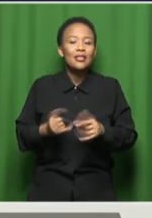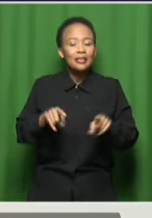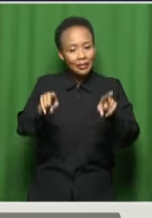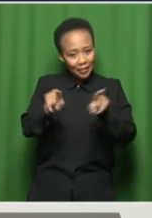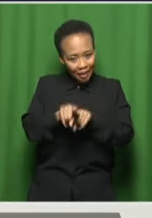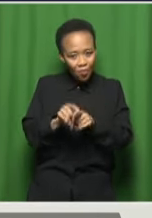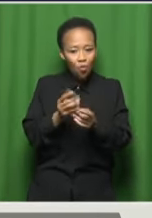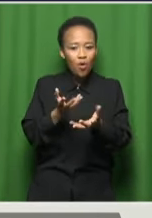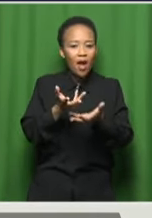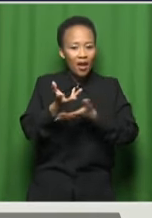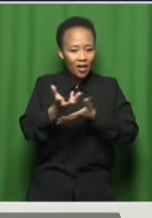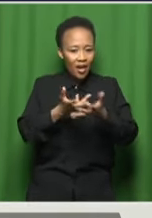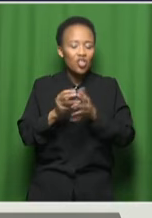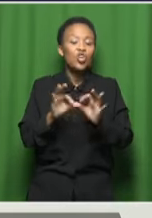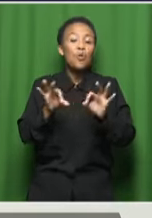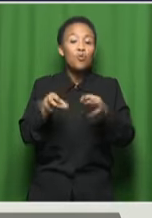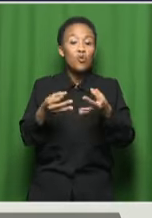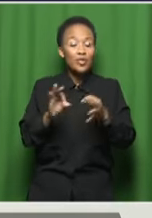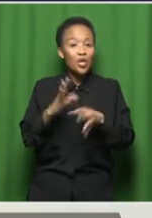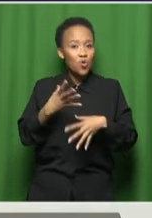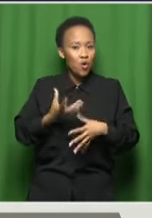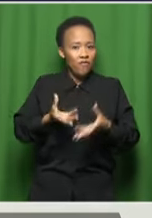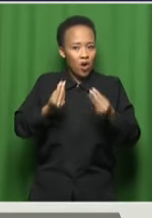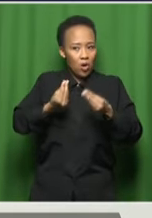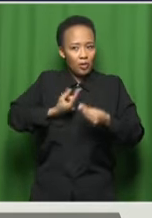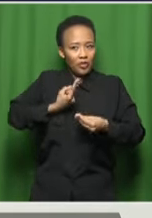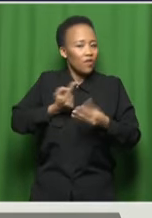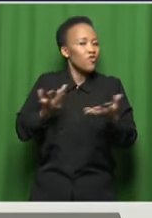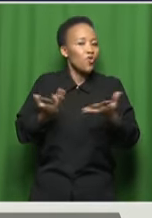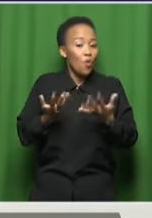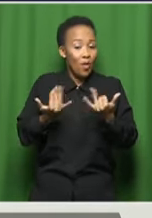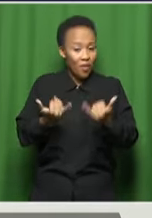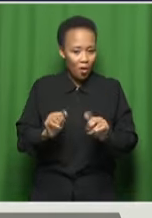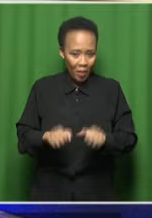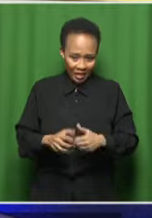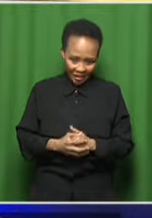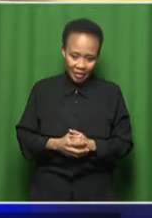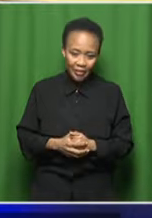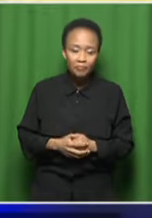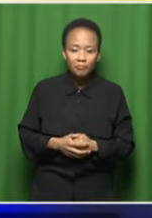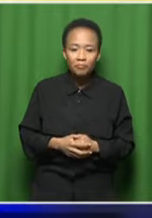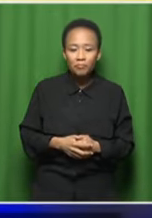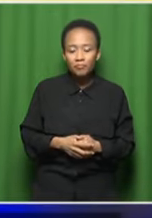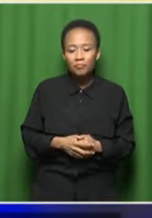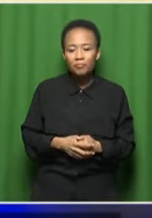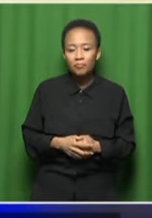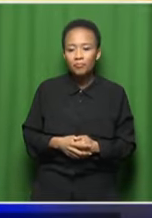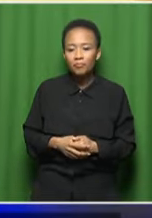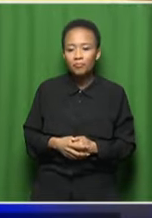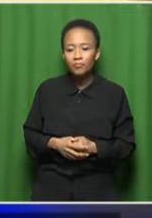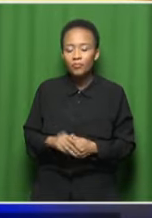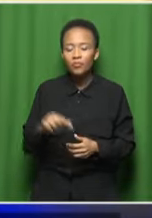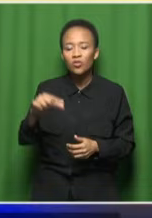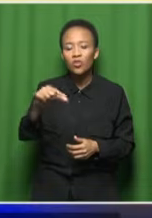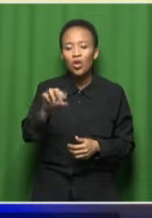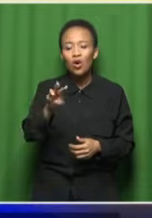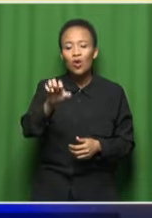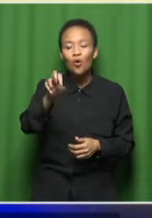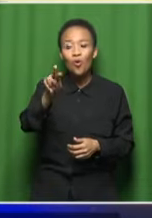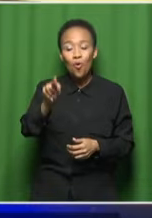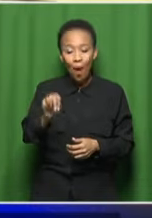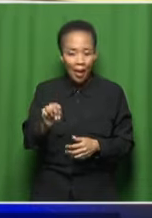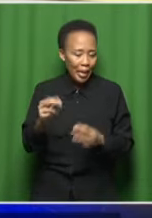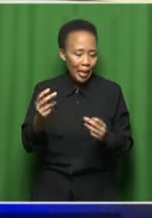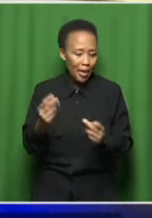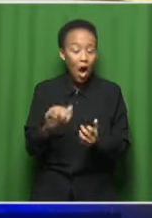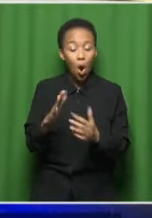music from the lens that we find ourselves in at the moment. Yeah. Now, Gwen, as we unfortunately are wrapping